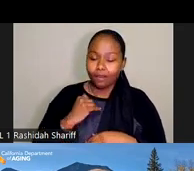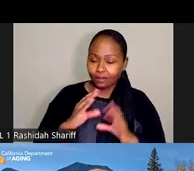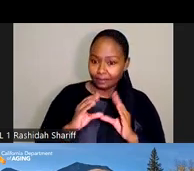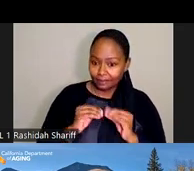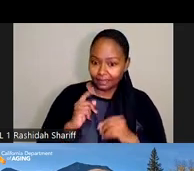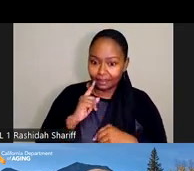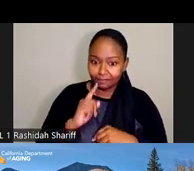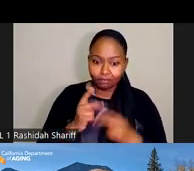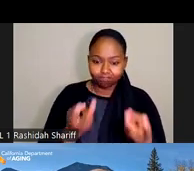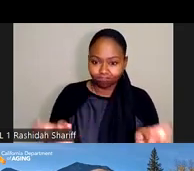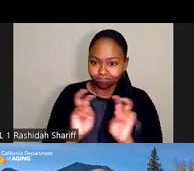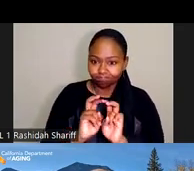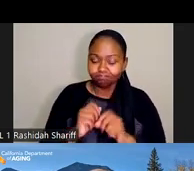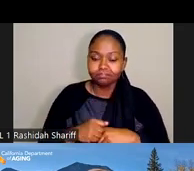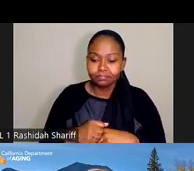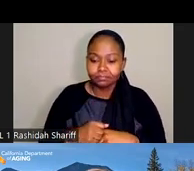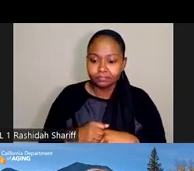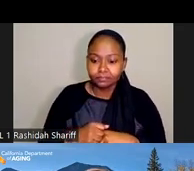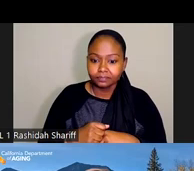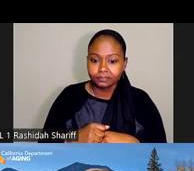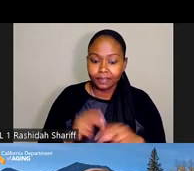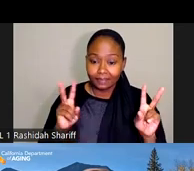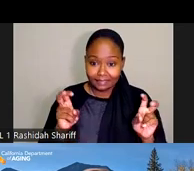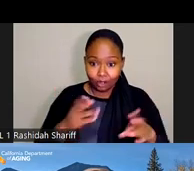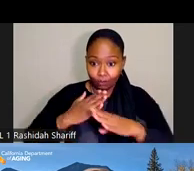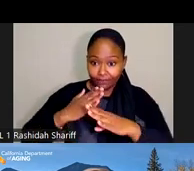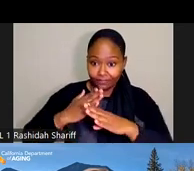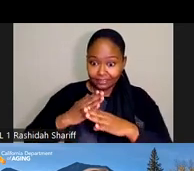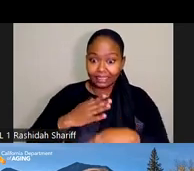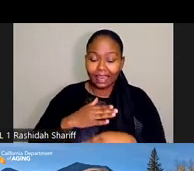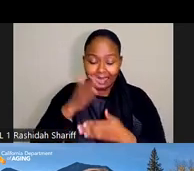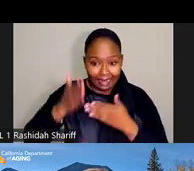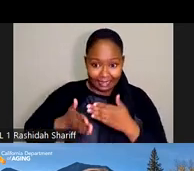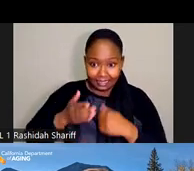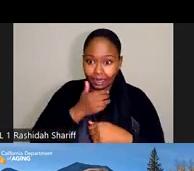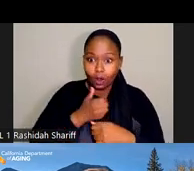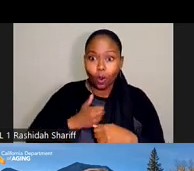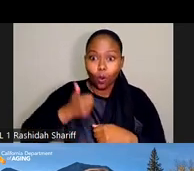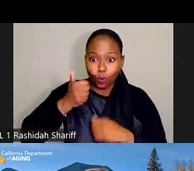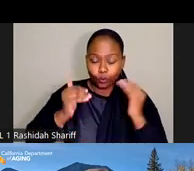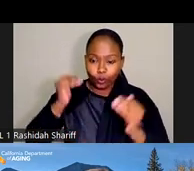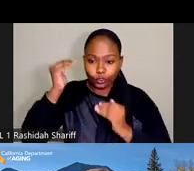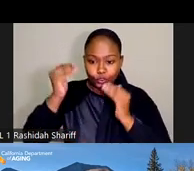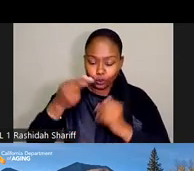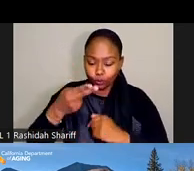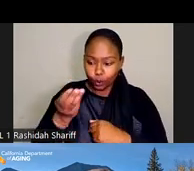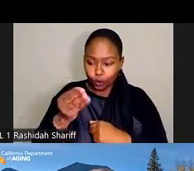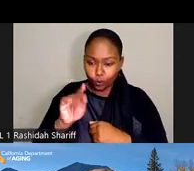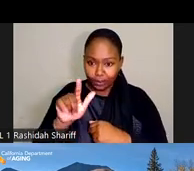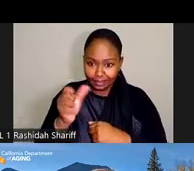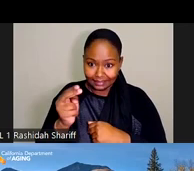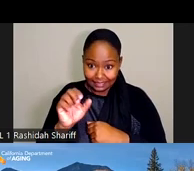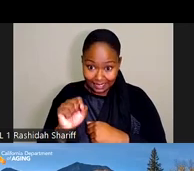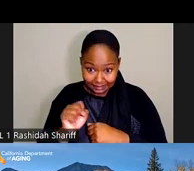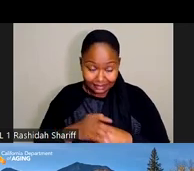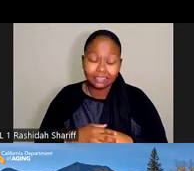roundtable. The title is Preventing and Ending Older Adult Homelessness. We will be joined by about 50 subject matter